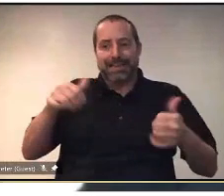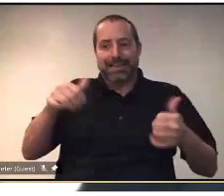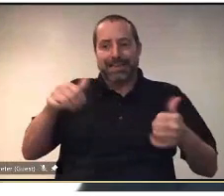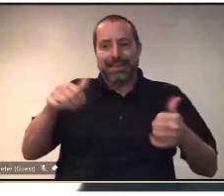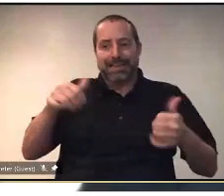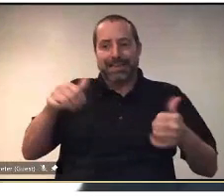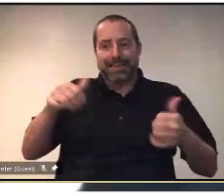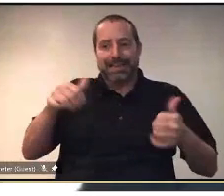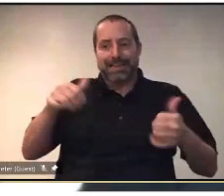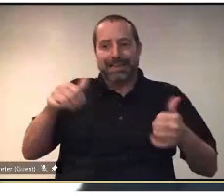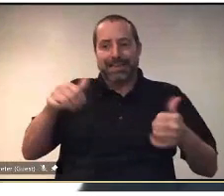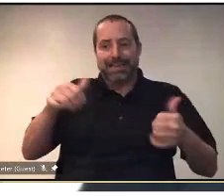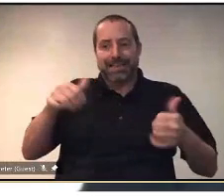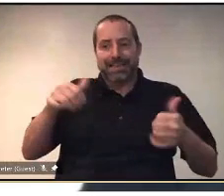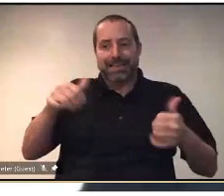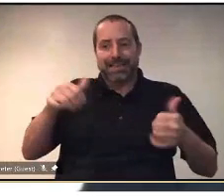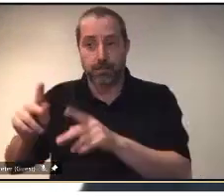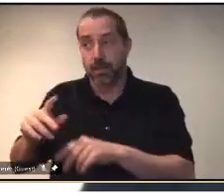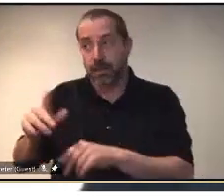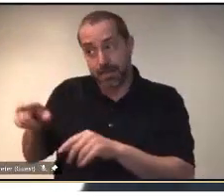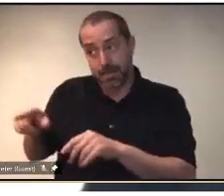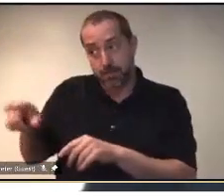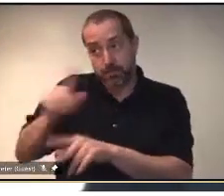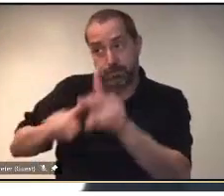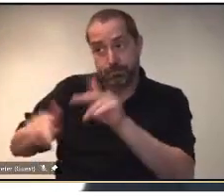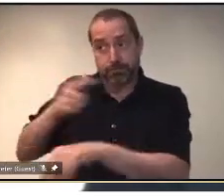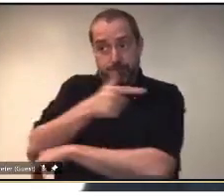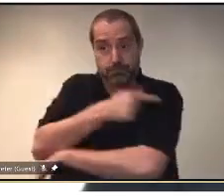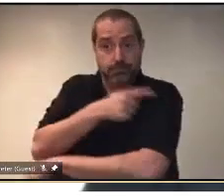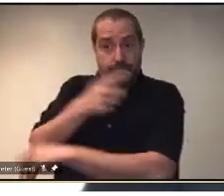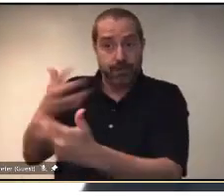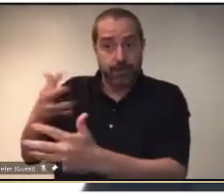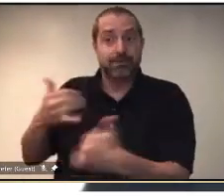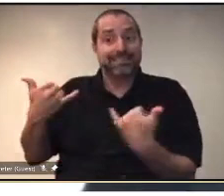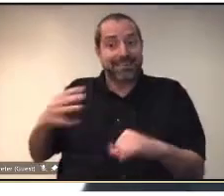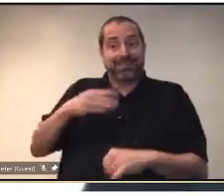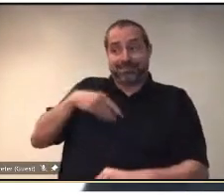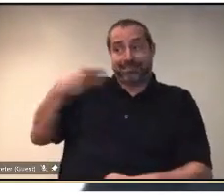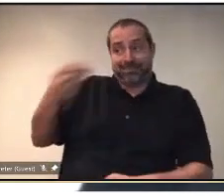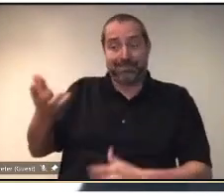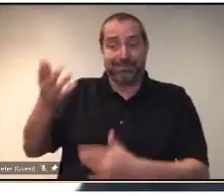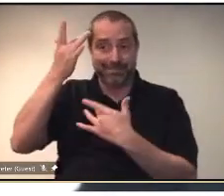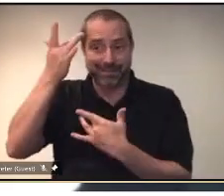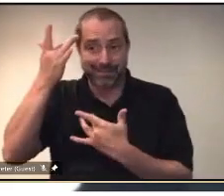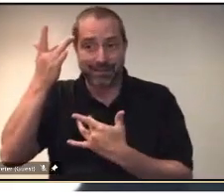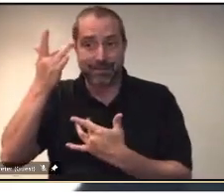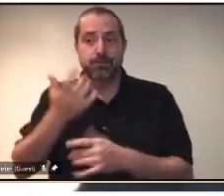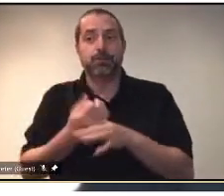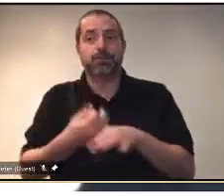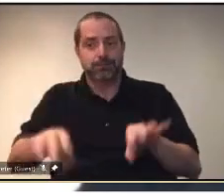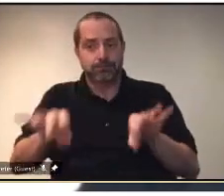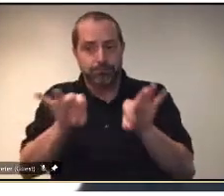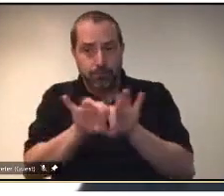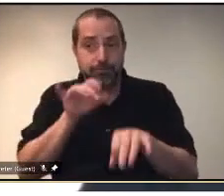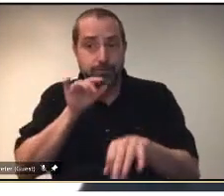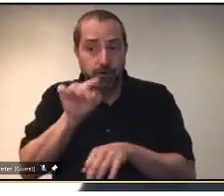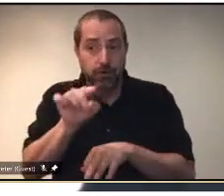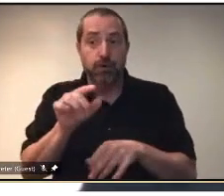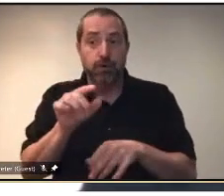I think they're failing to see that this is important, not just for themselves, but also for the greater community.